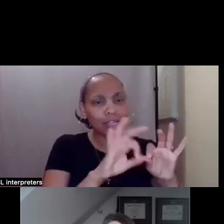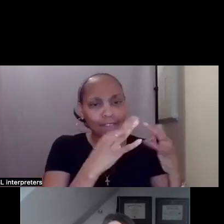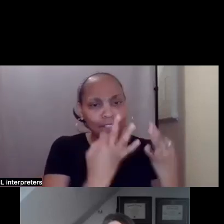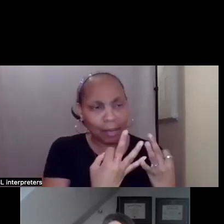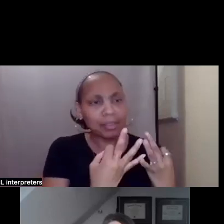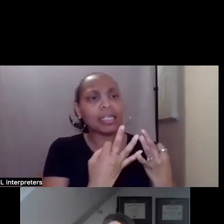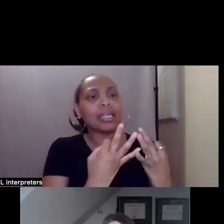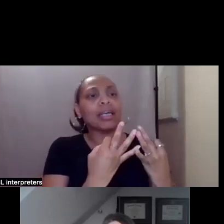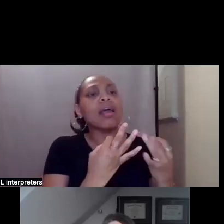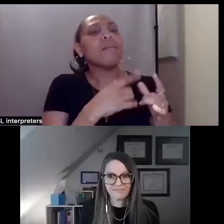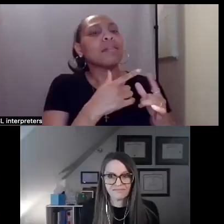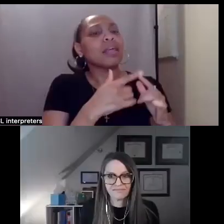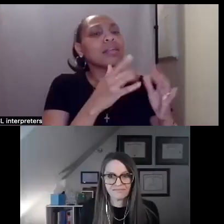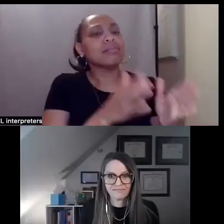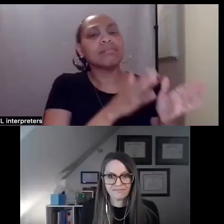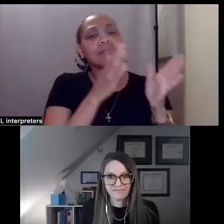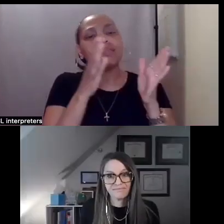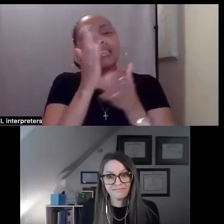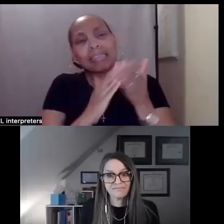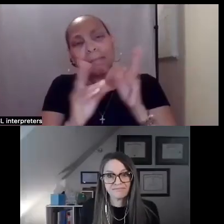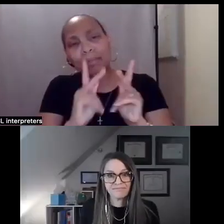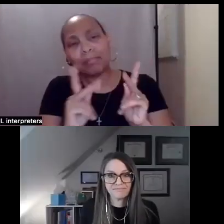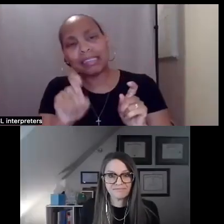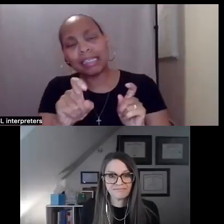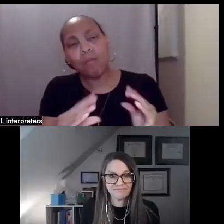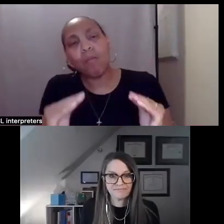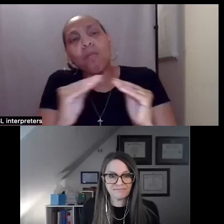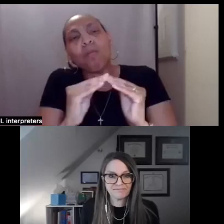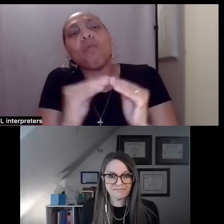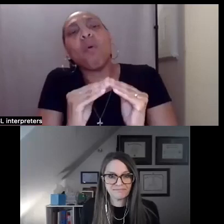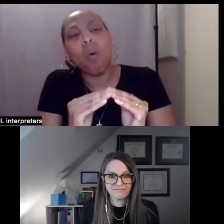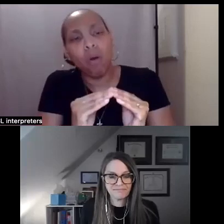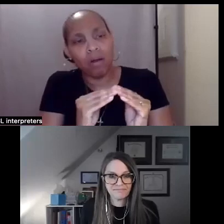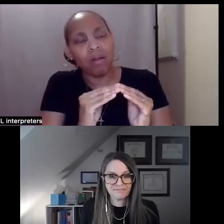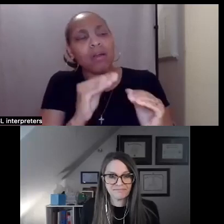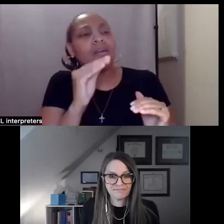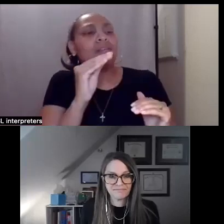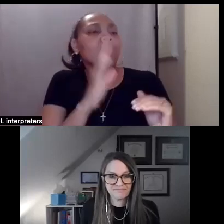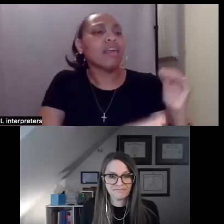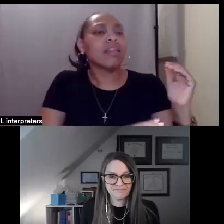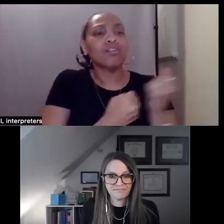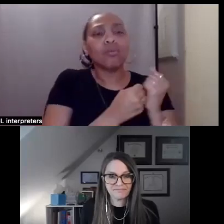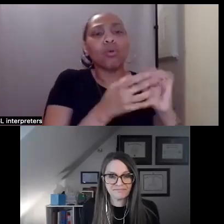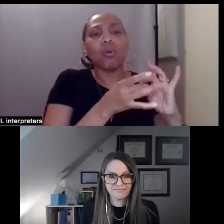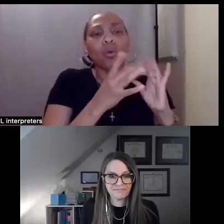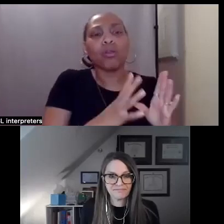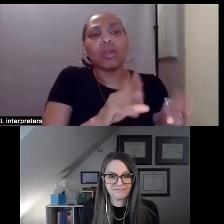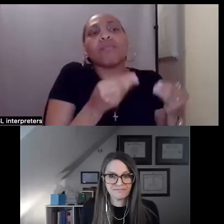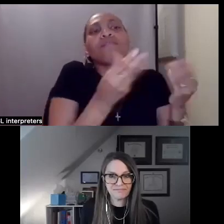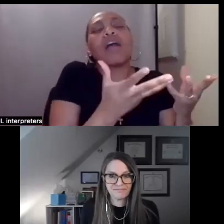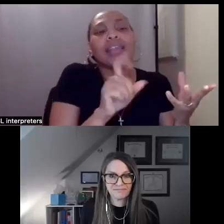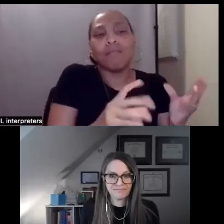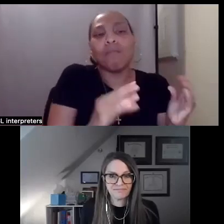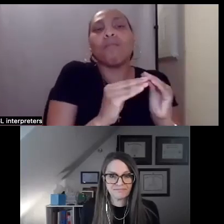then, um, some folks need a little bit more than that support coordinator can provide. Um, so